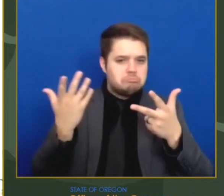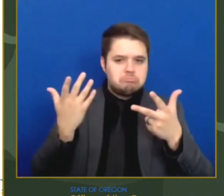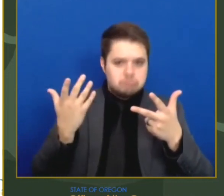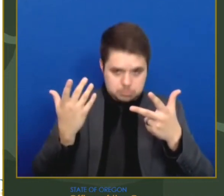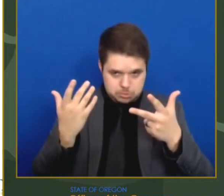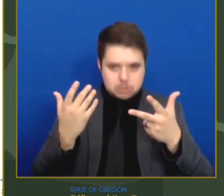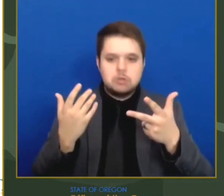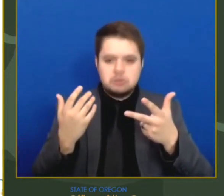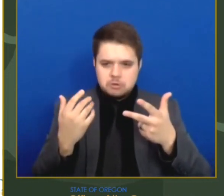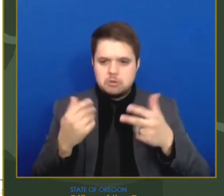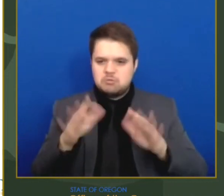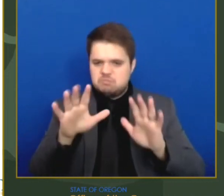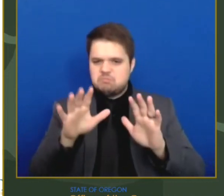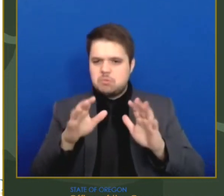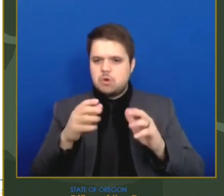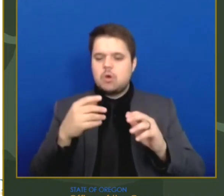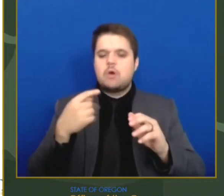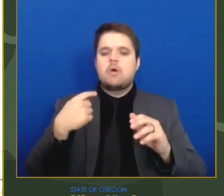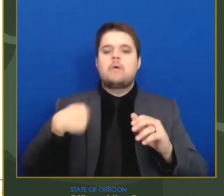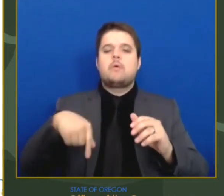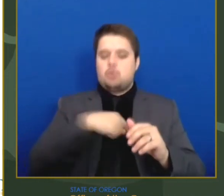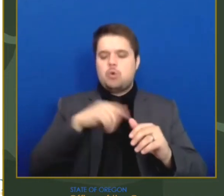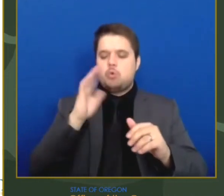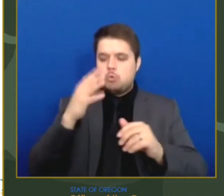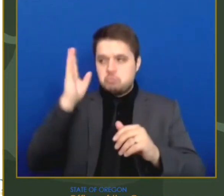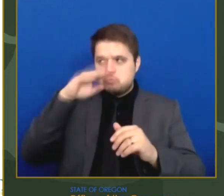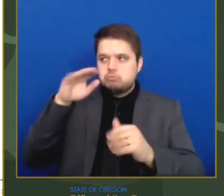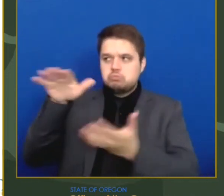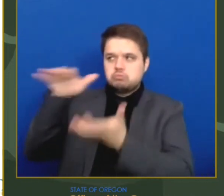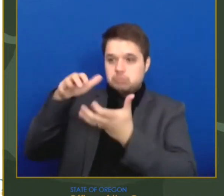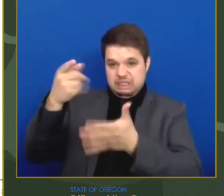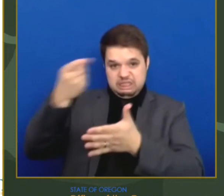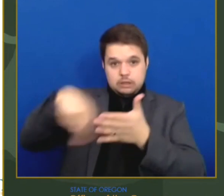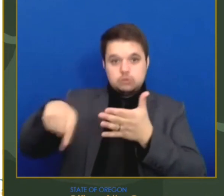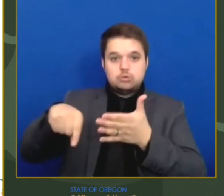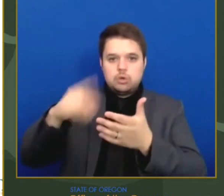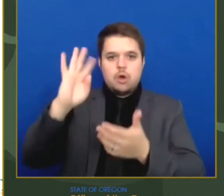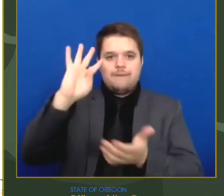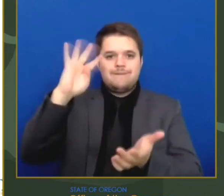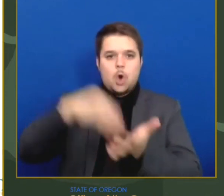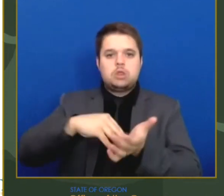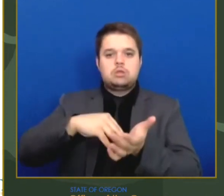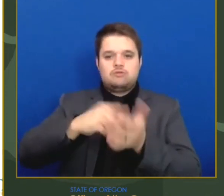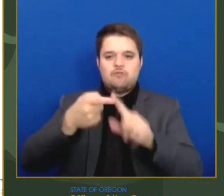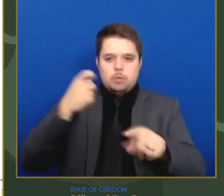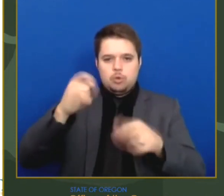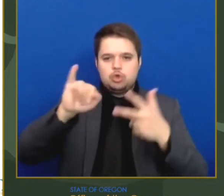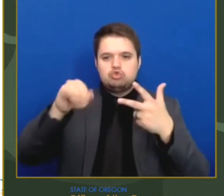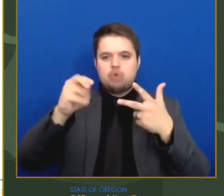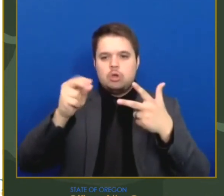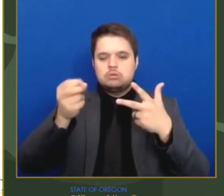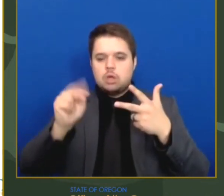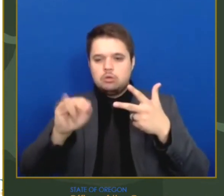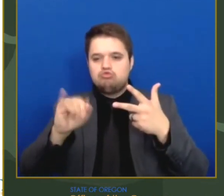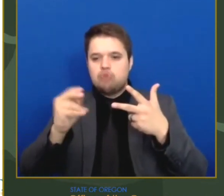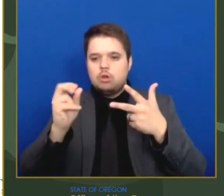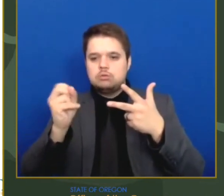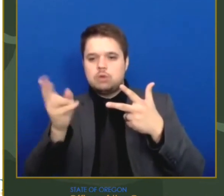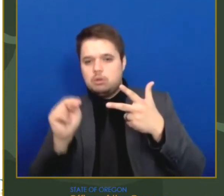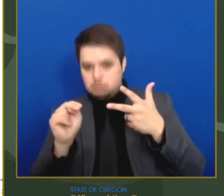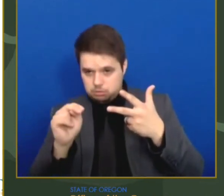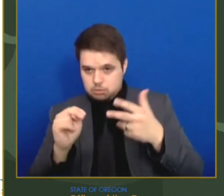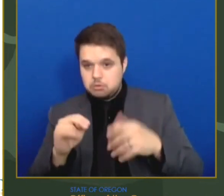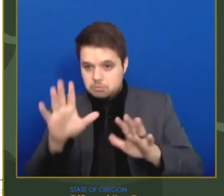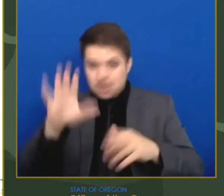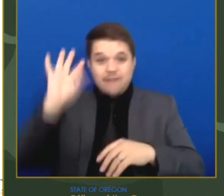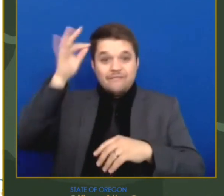next week. The federal government is also shipping 31,470 doses directly to retail